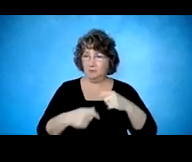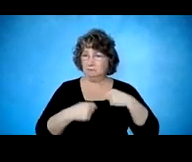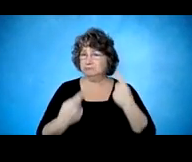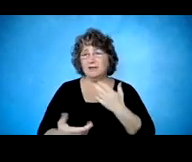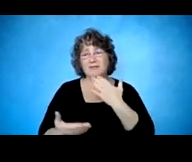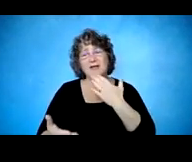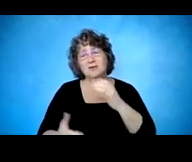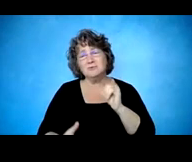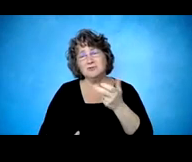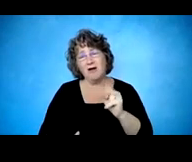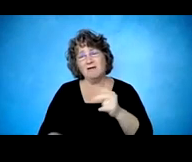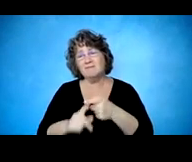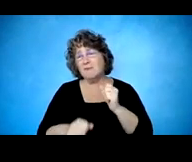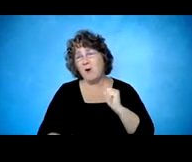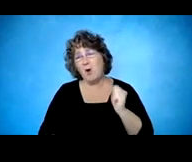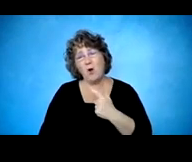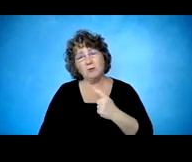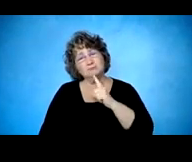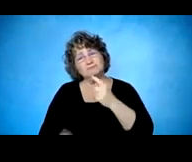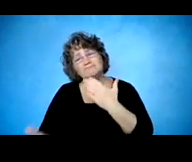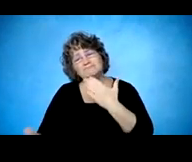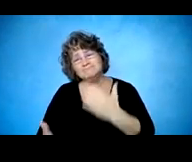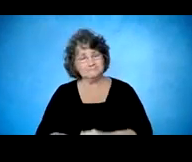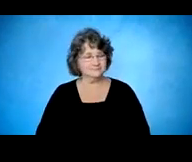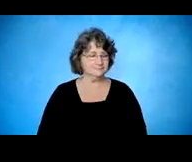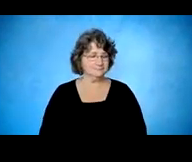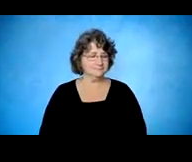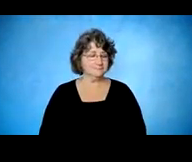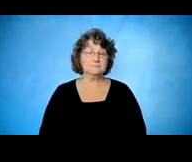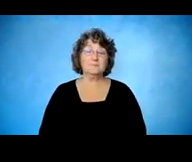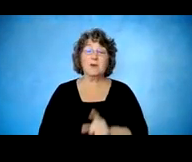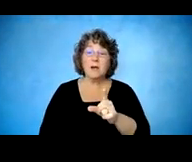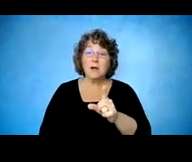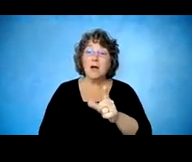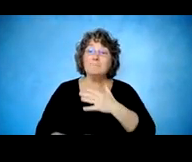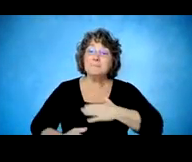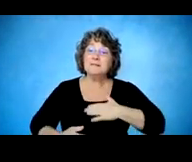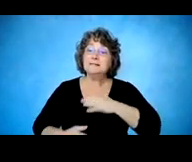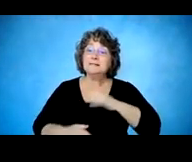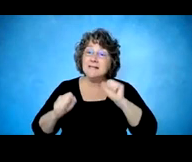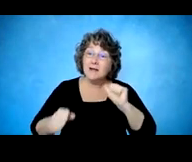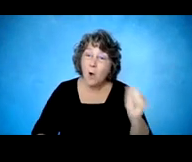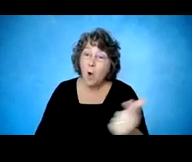from all of us. If I could just ask if everyone can mute their lines, that may be helpful.